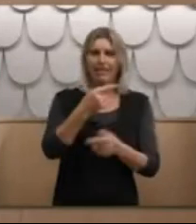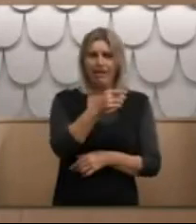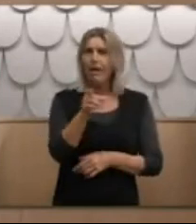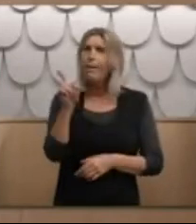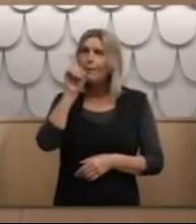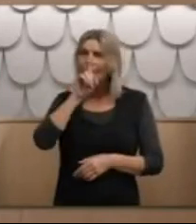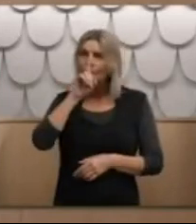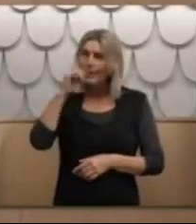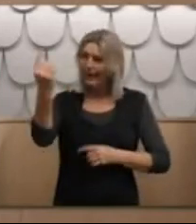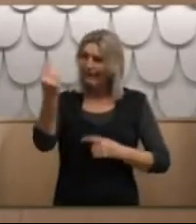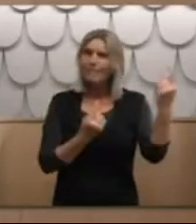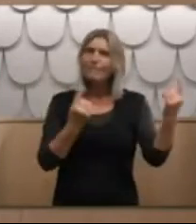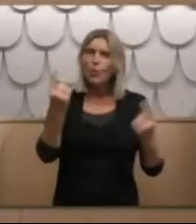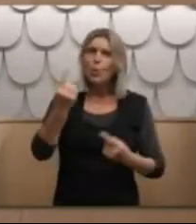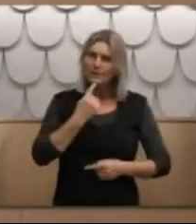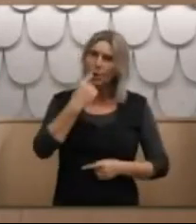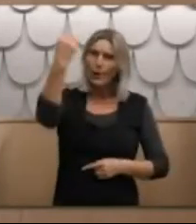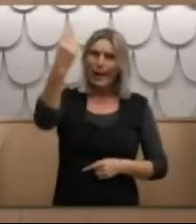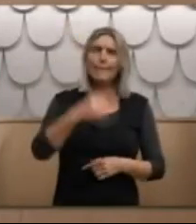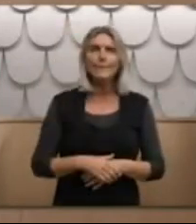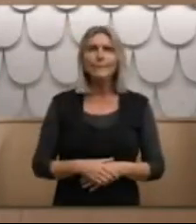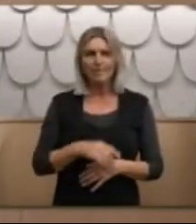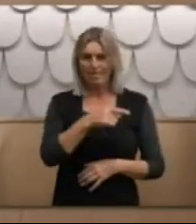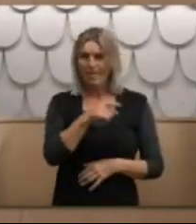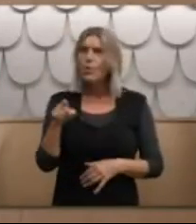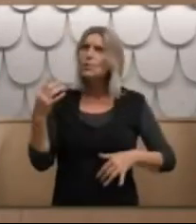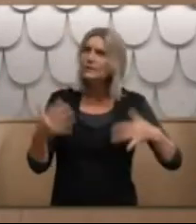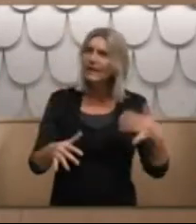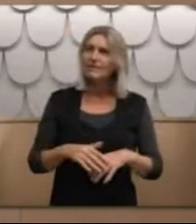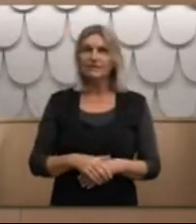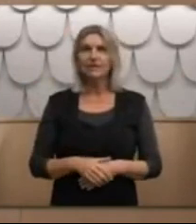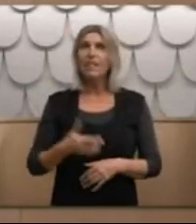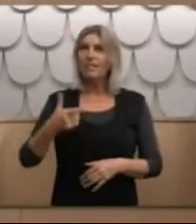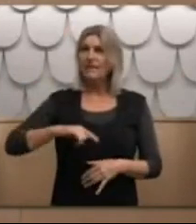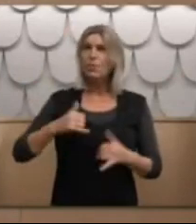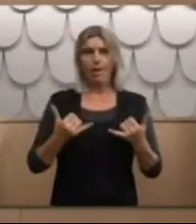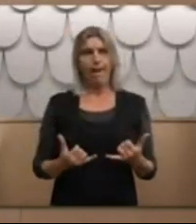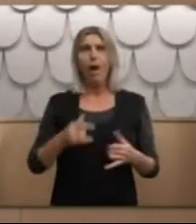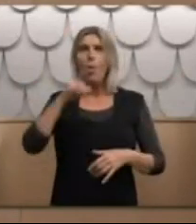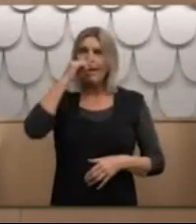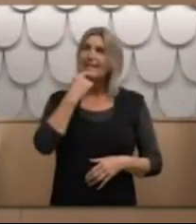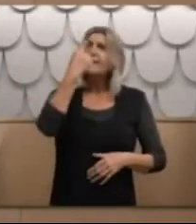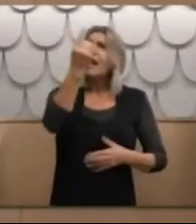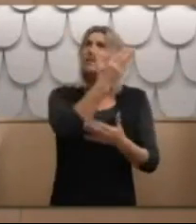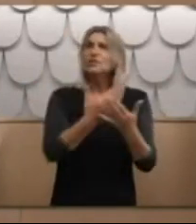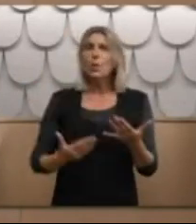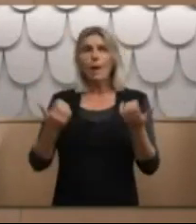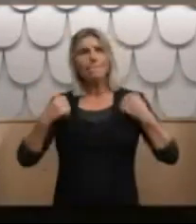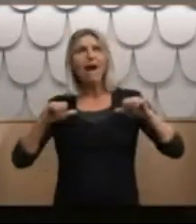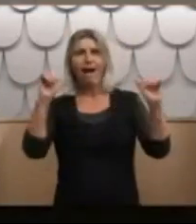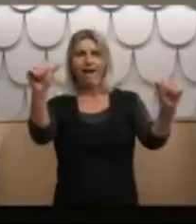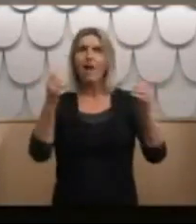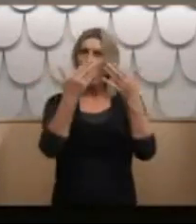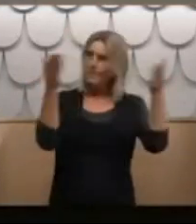survivors who suffered that we can tell this story at last in the open.